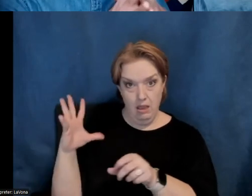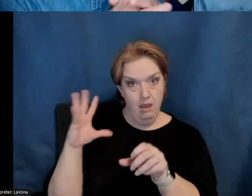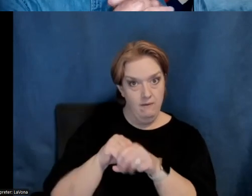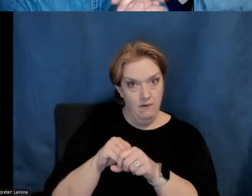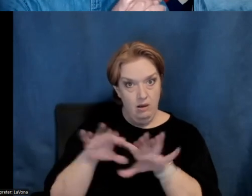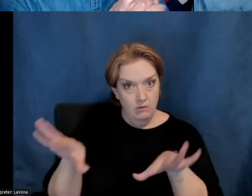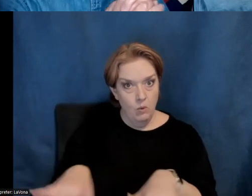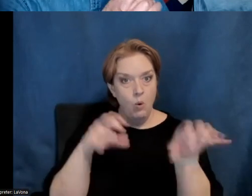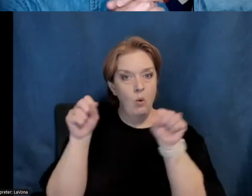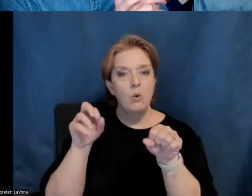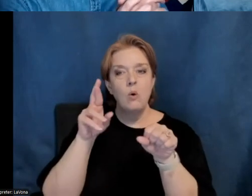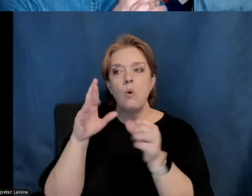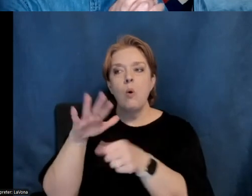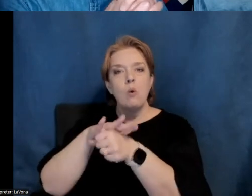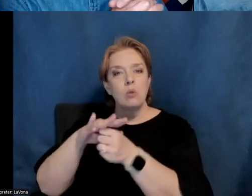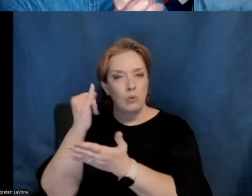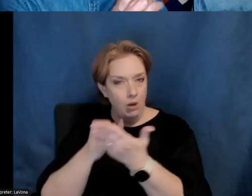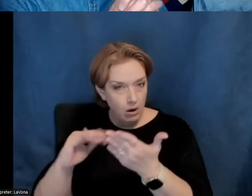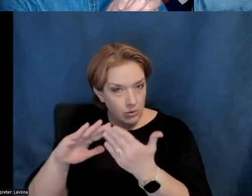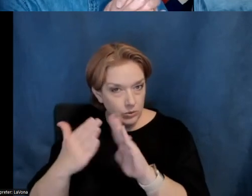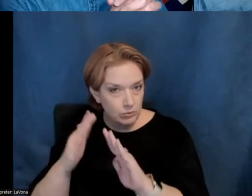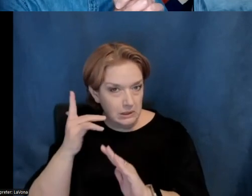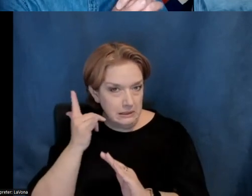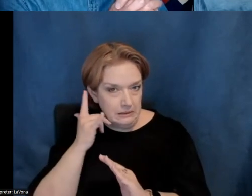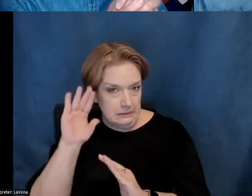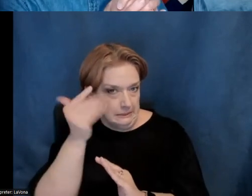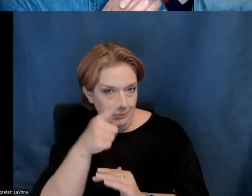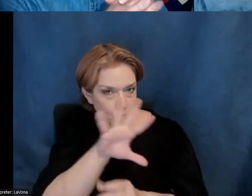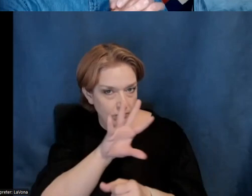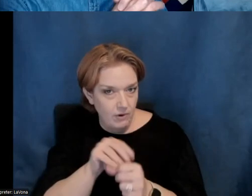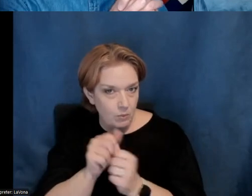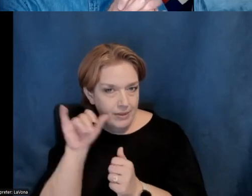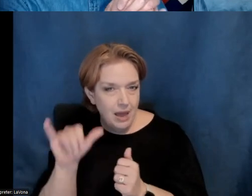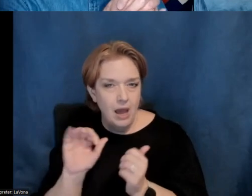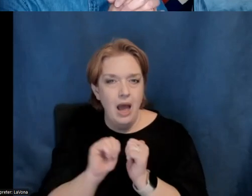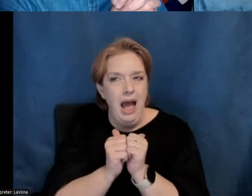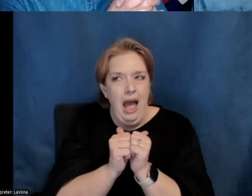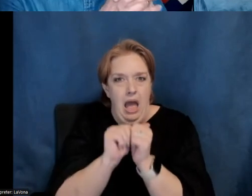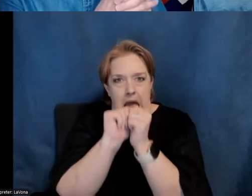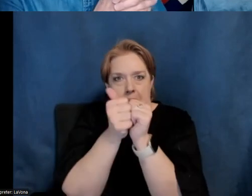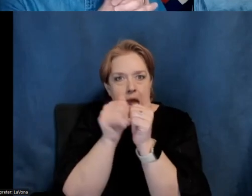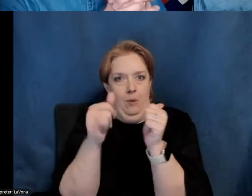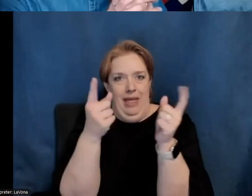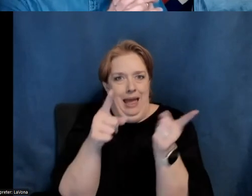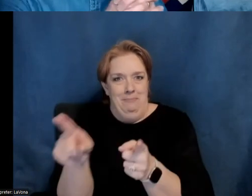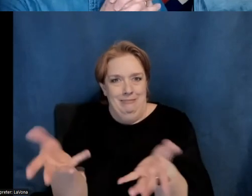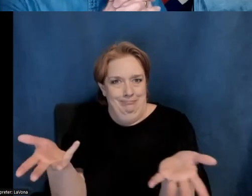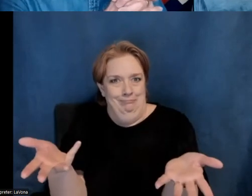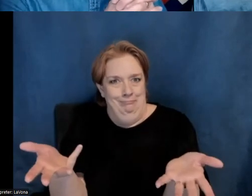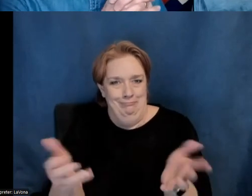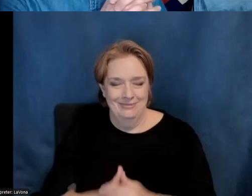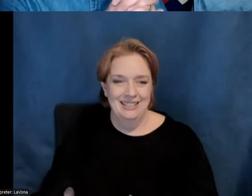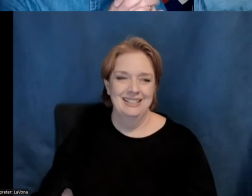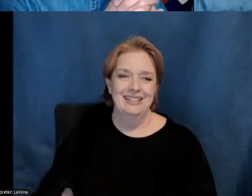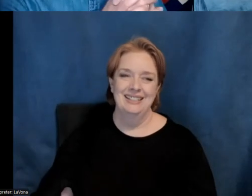It sounds like you work with the local artist community. How does everything occur? Who helps support this? Well,